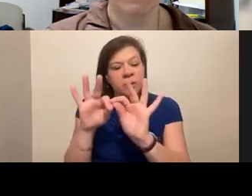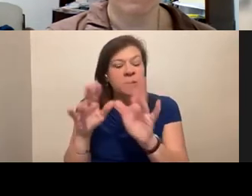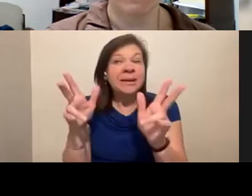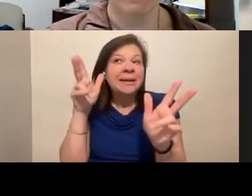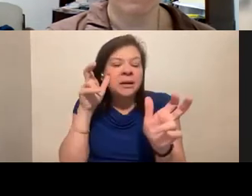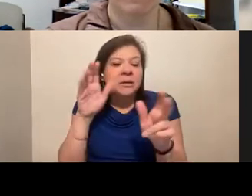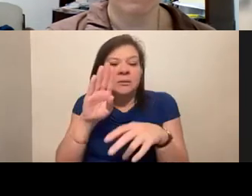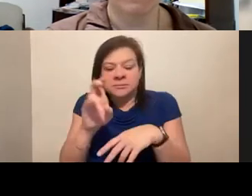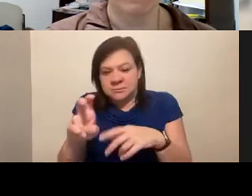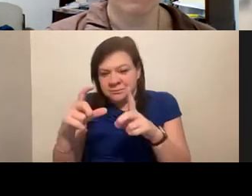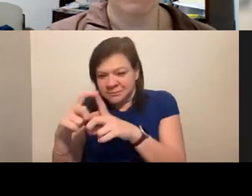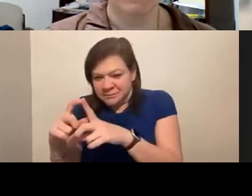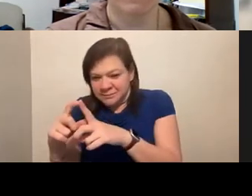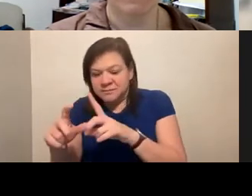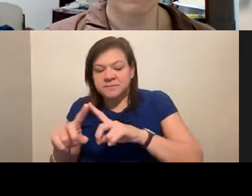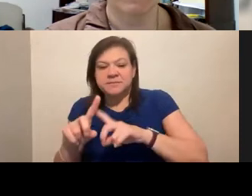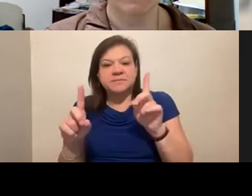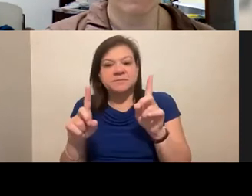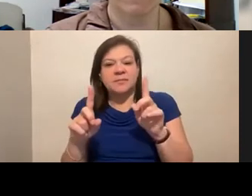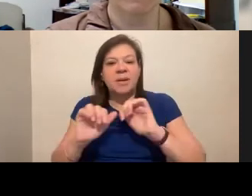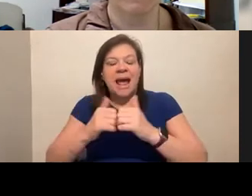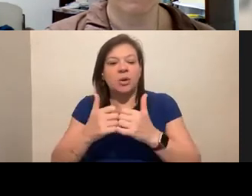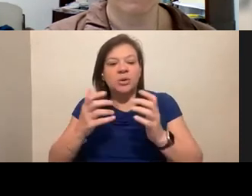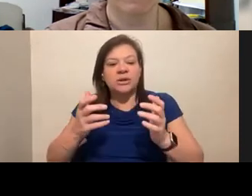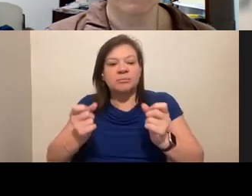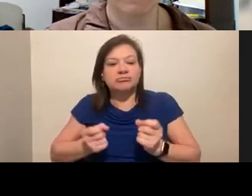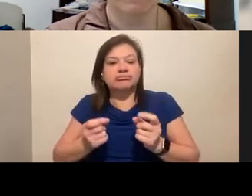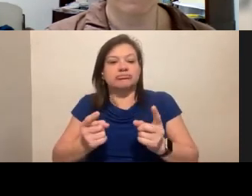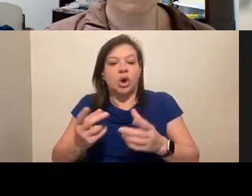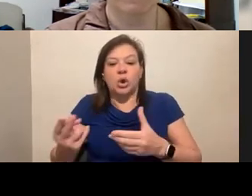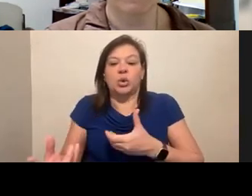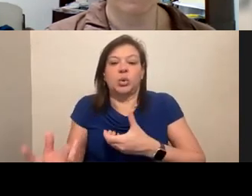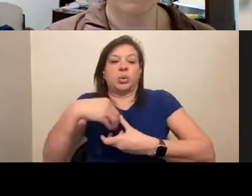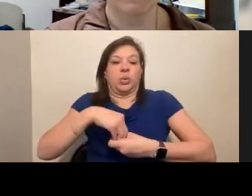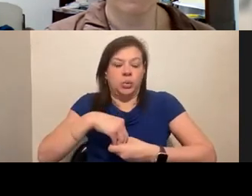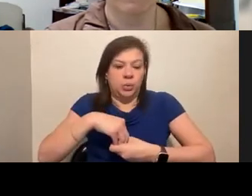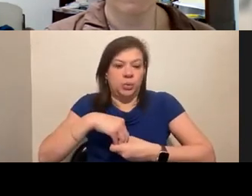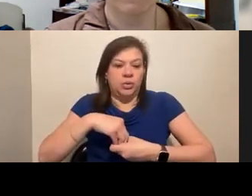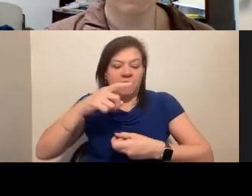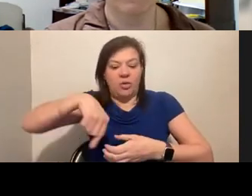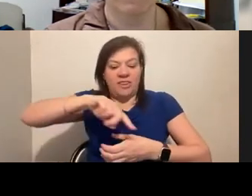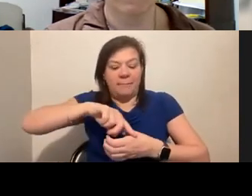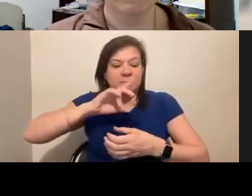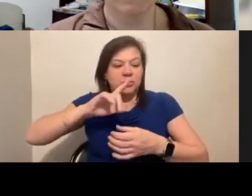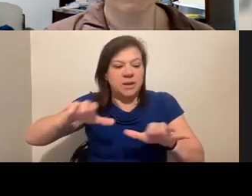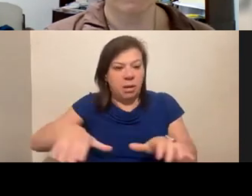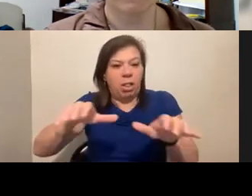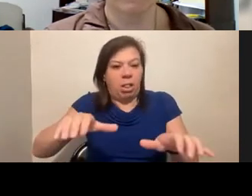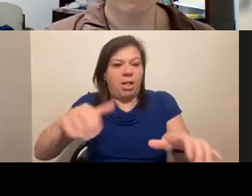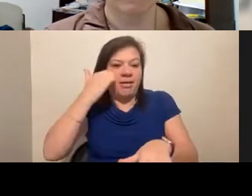buzzwords, but how do we enact them to make them embodied in our practice?